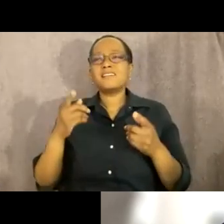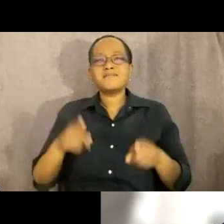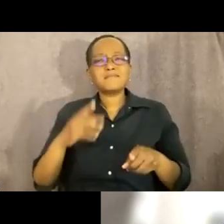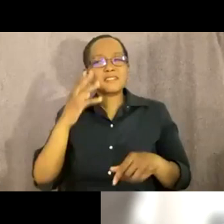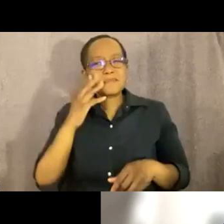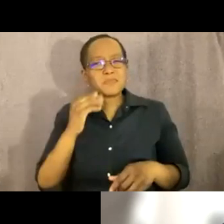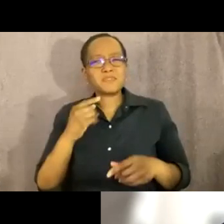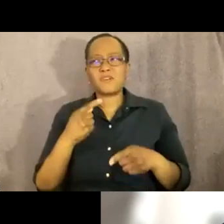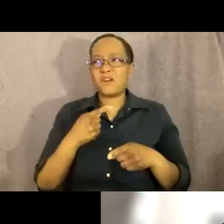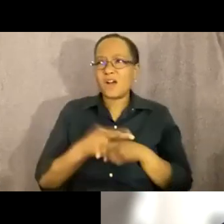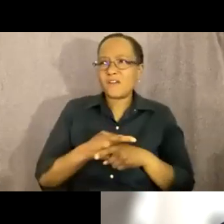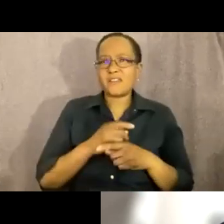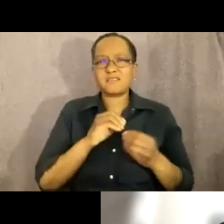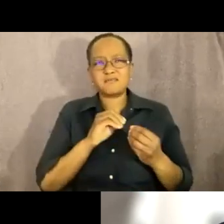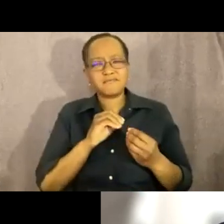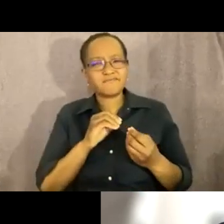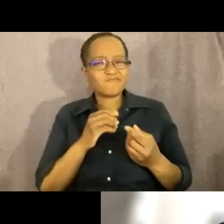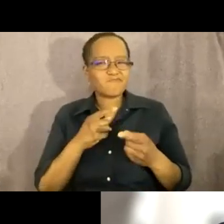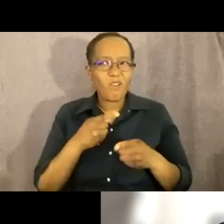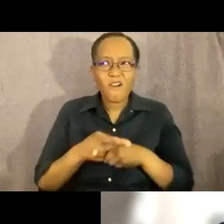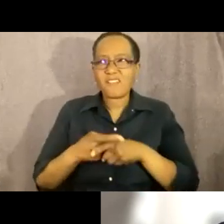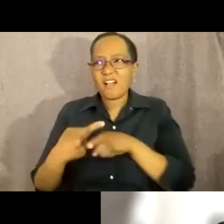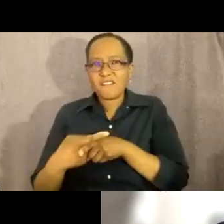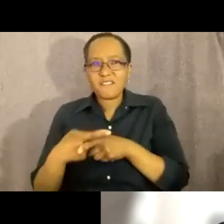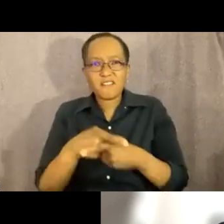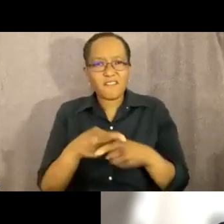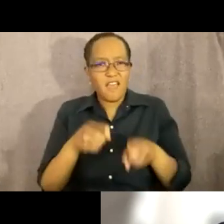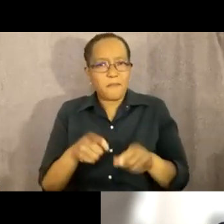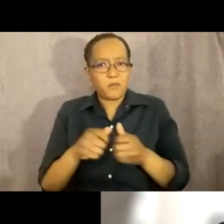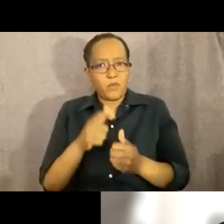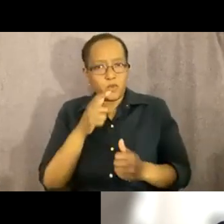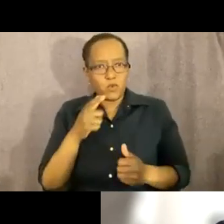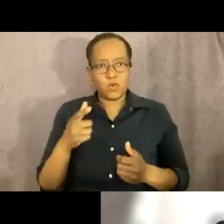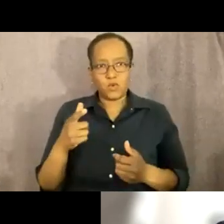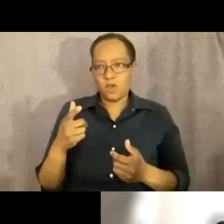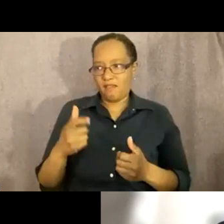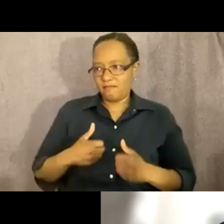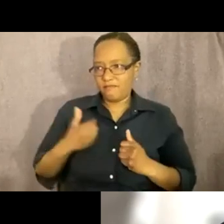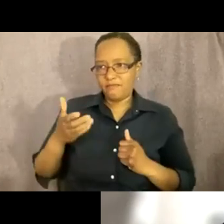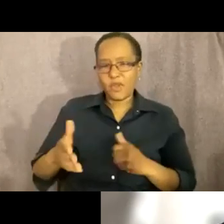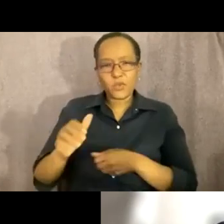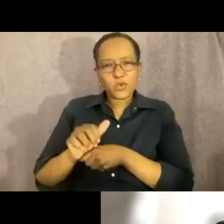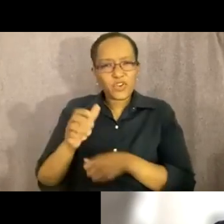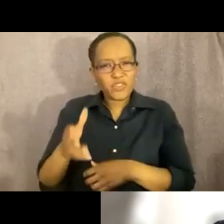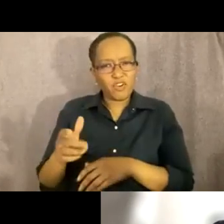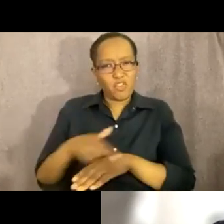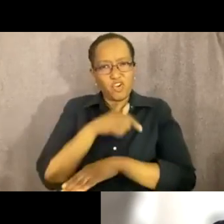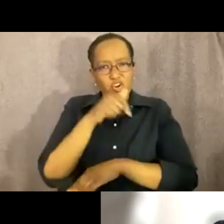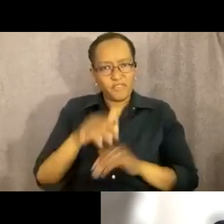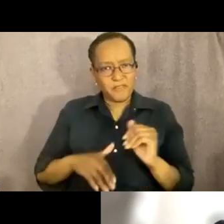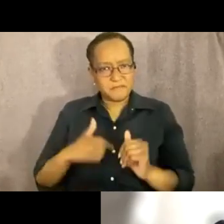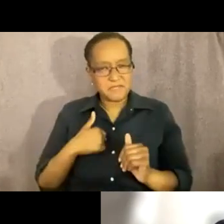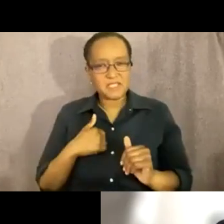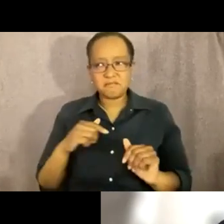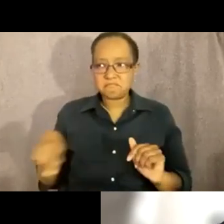worked here longer than i have uh um and uh you know korean and just different viewpoints